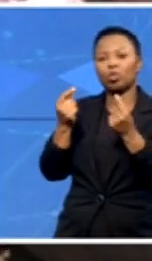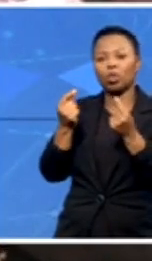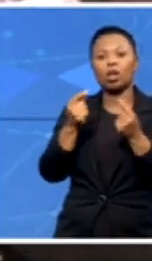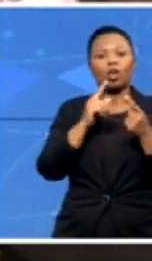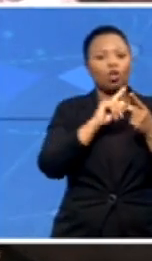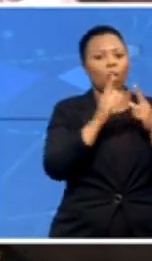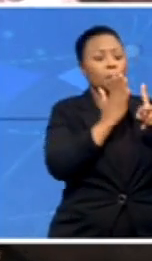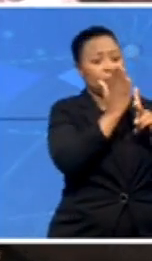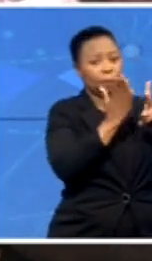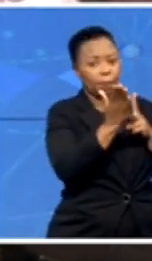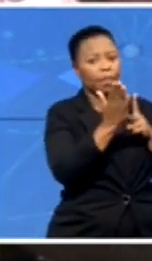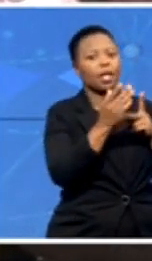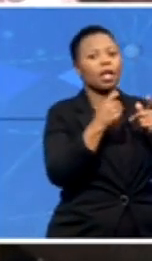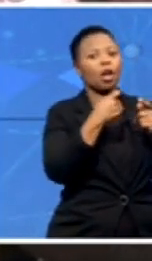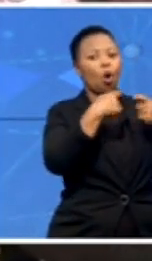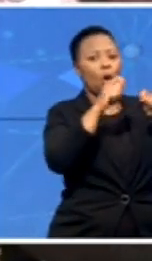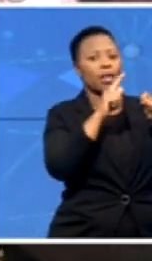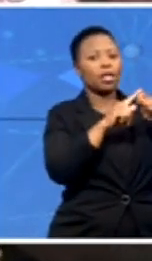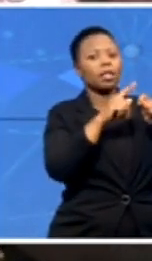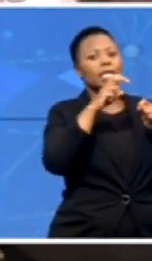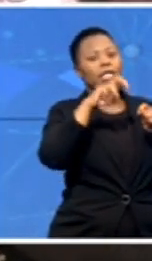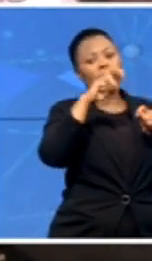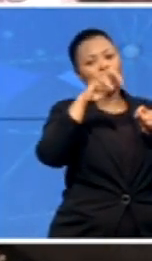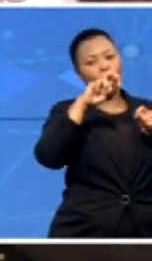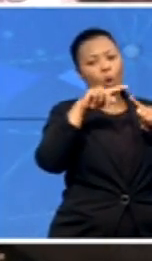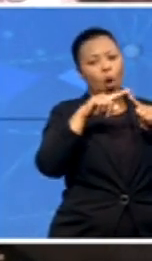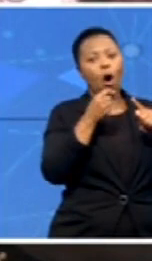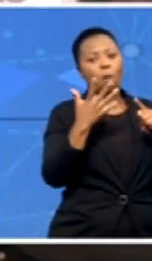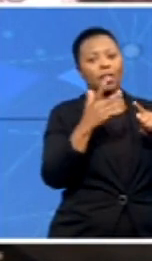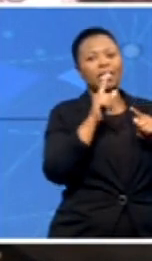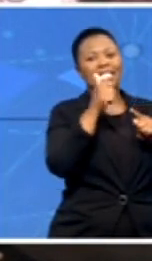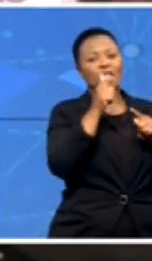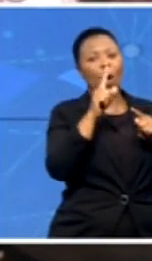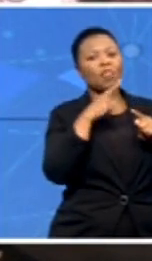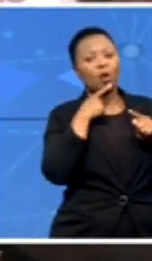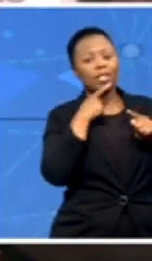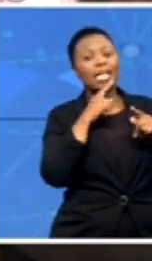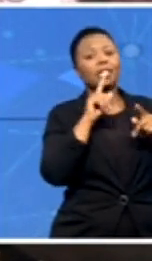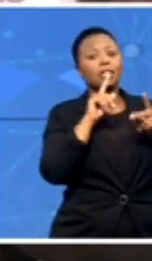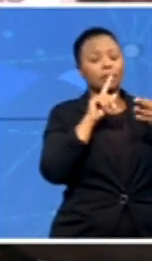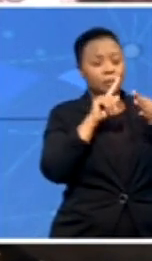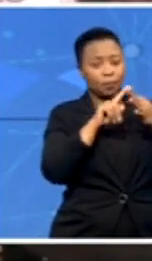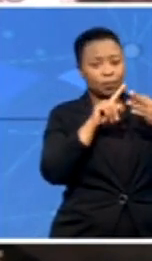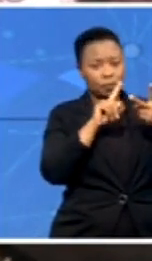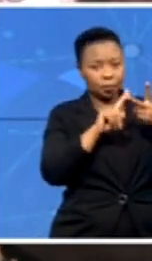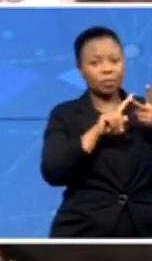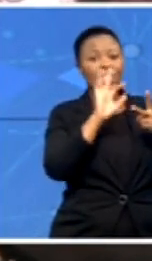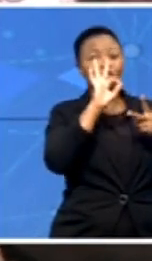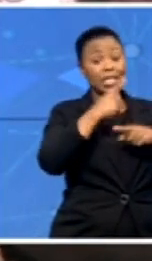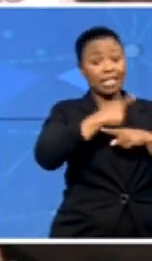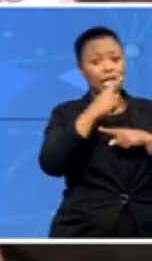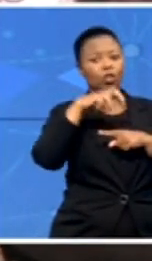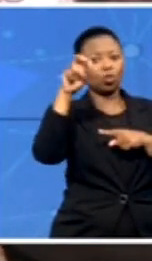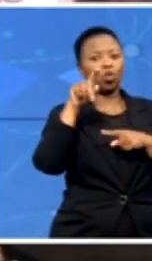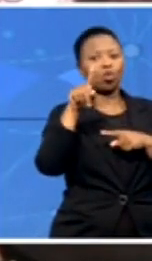tour amount, which is about $61,000, and then there's another three-day tour as well to go to NASA and to Orlando. But that will